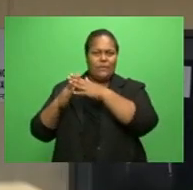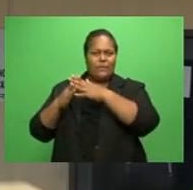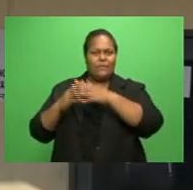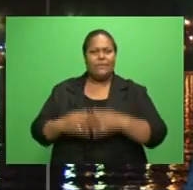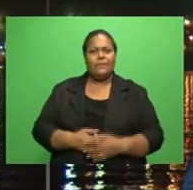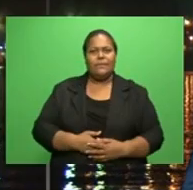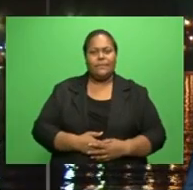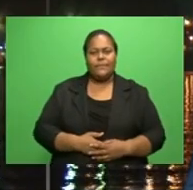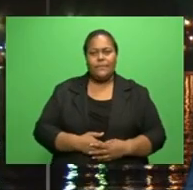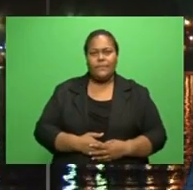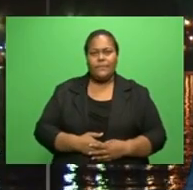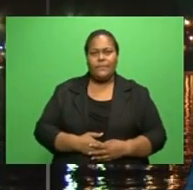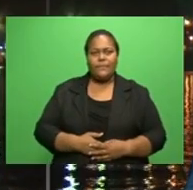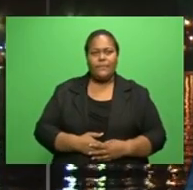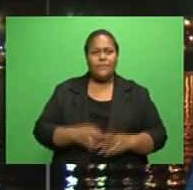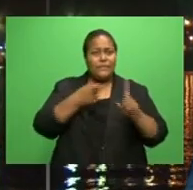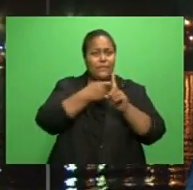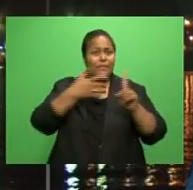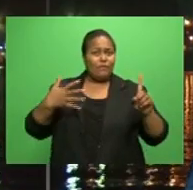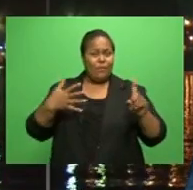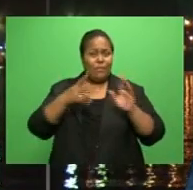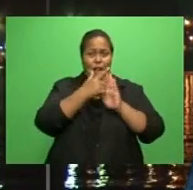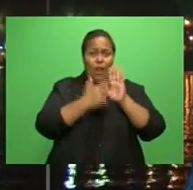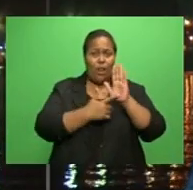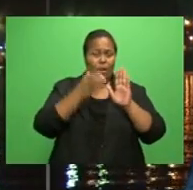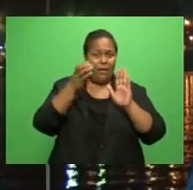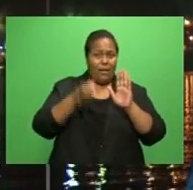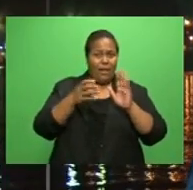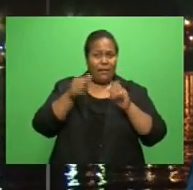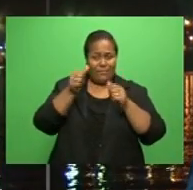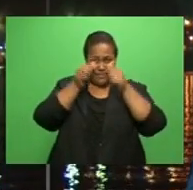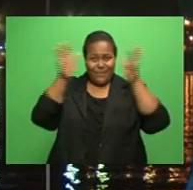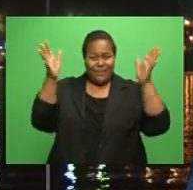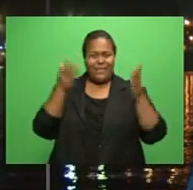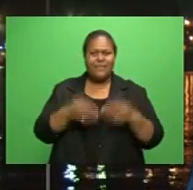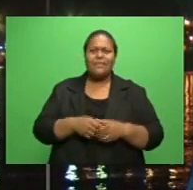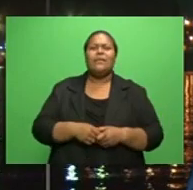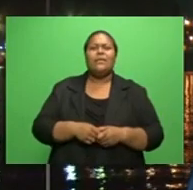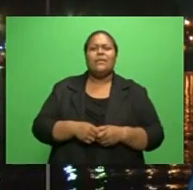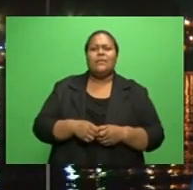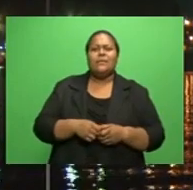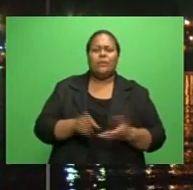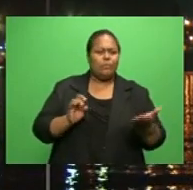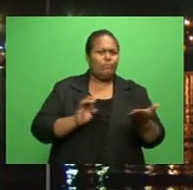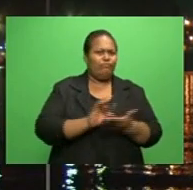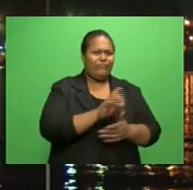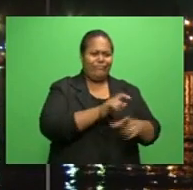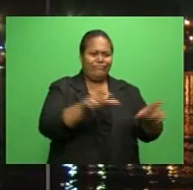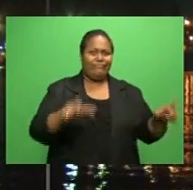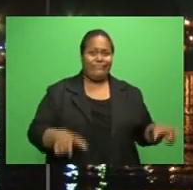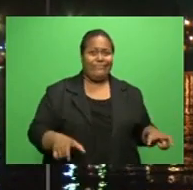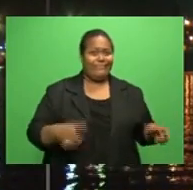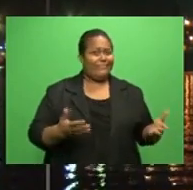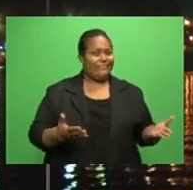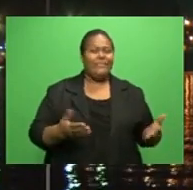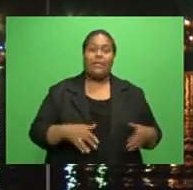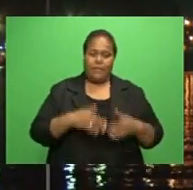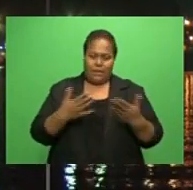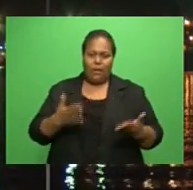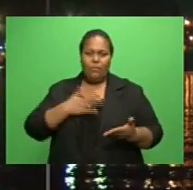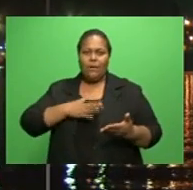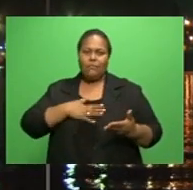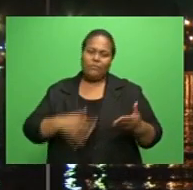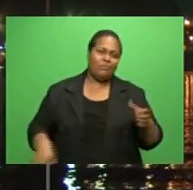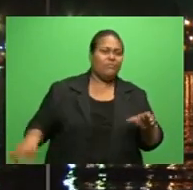News. A former prominent lawyer disbarred in 2012 is seeking to get re-admitted to the bar. The application by